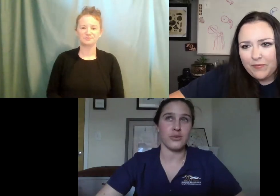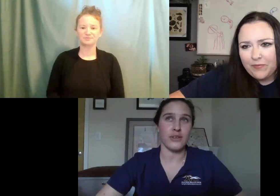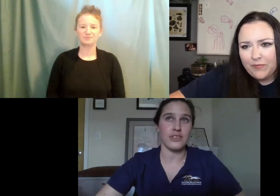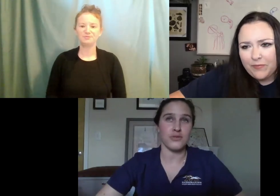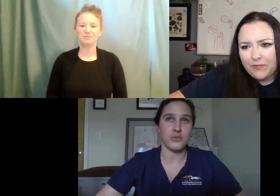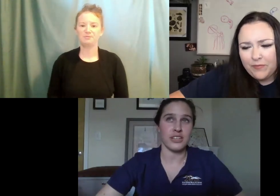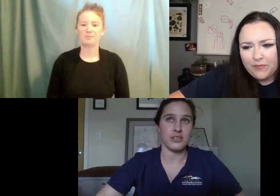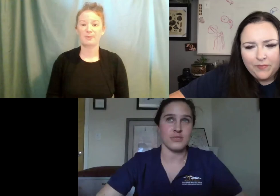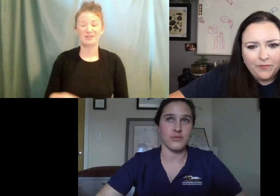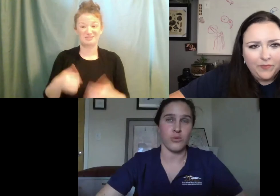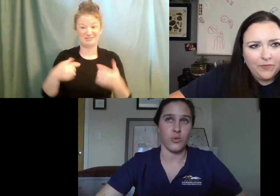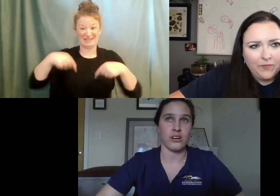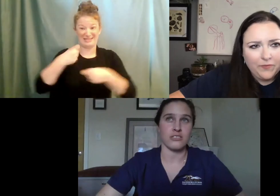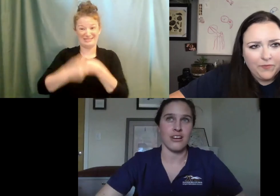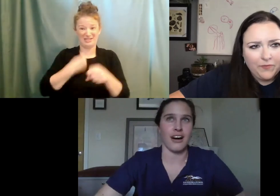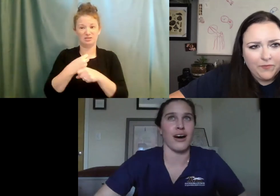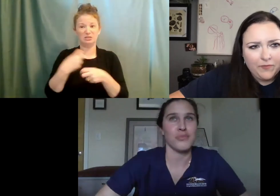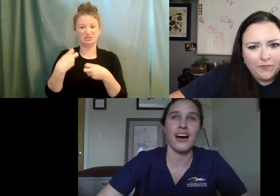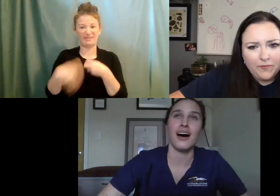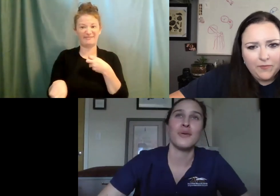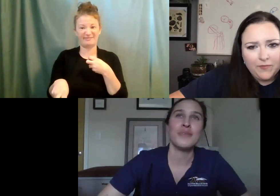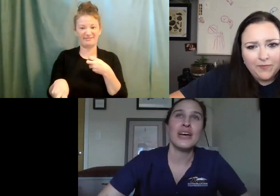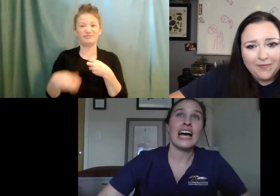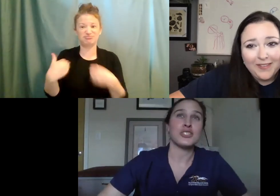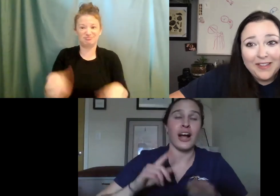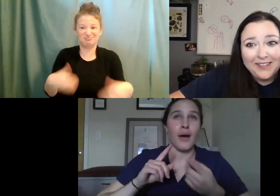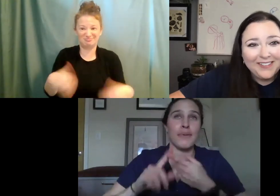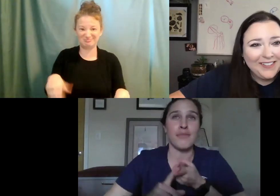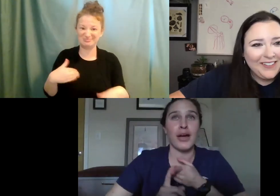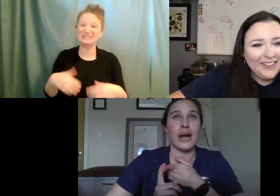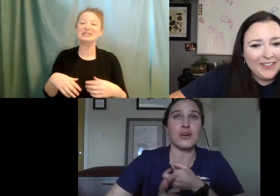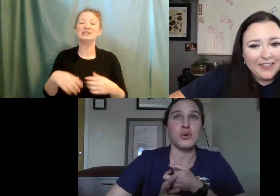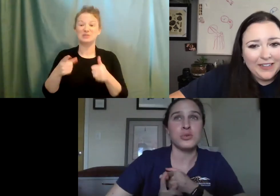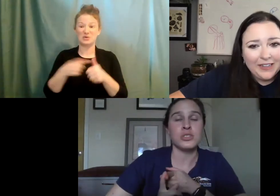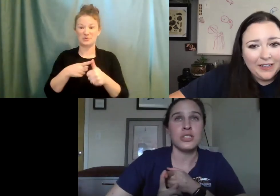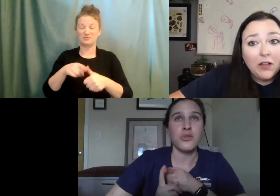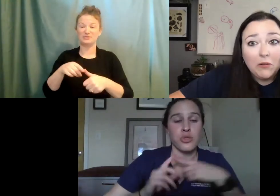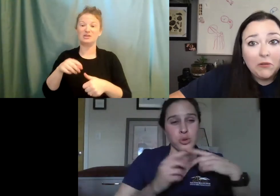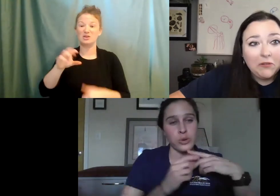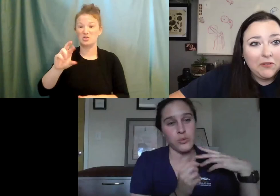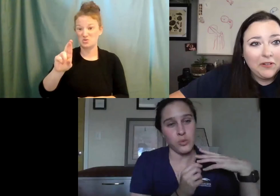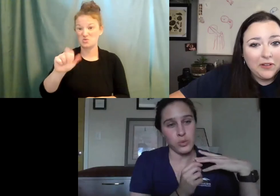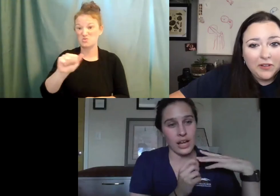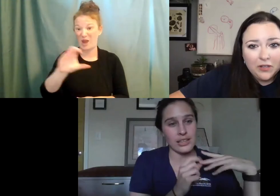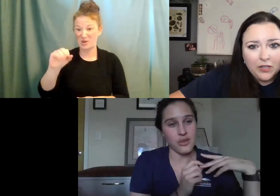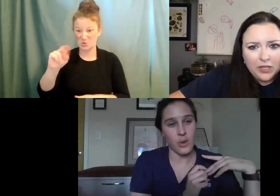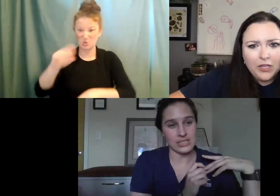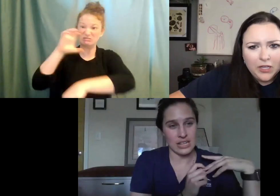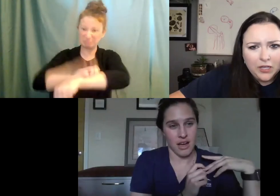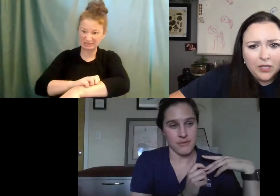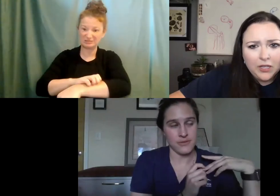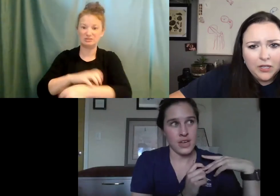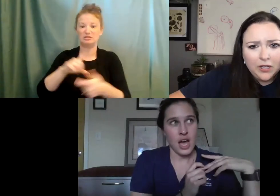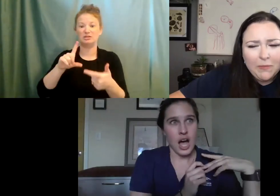has been a really rough year for me in terms of workers comp. Um, so I got bitten by a raccoon through a leather